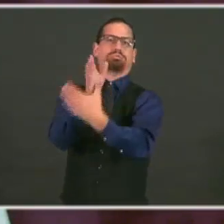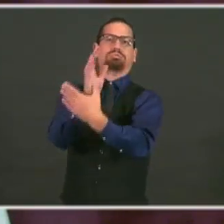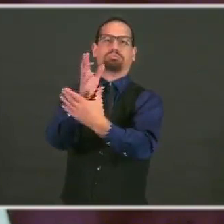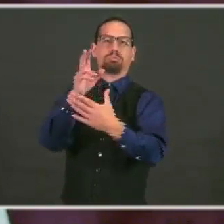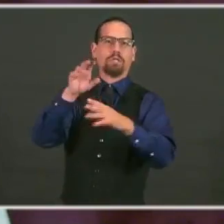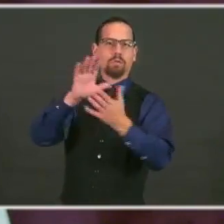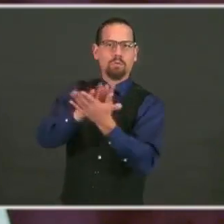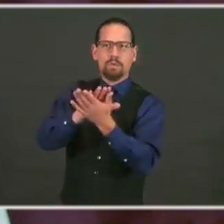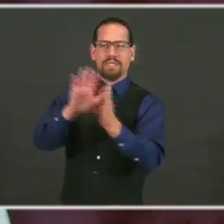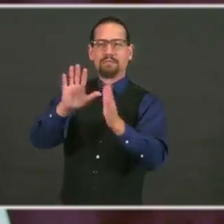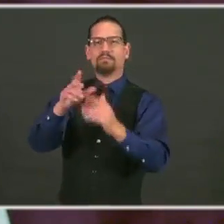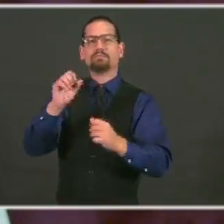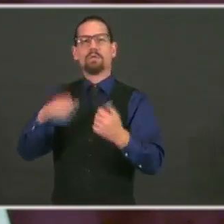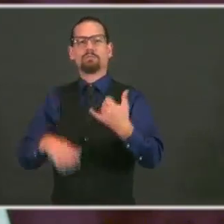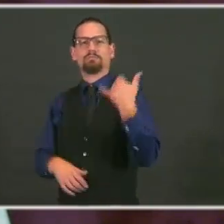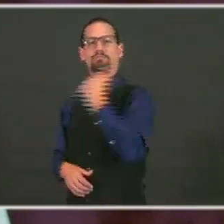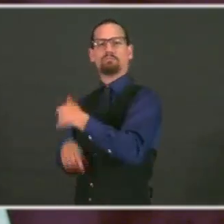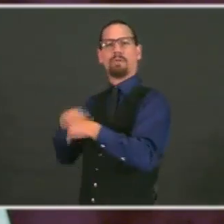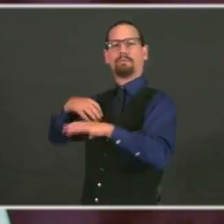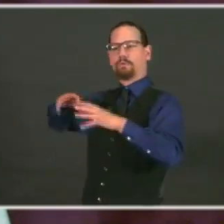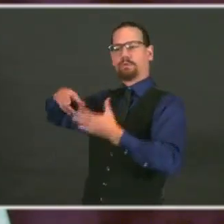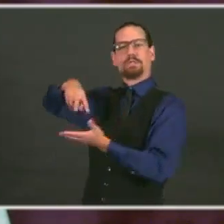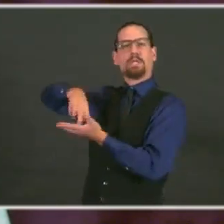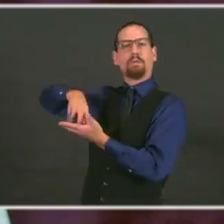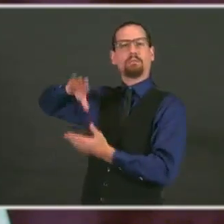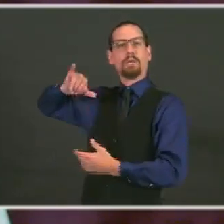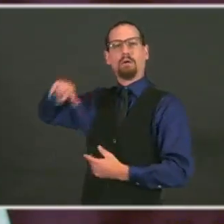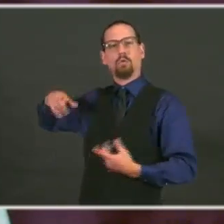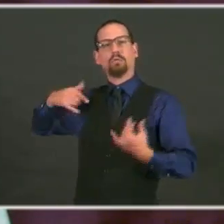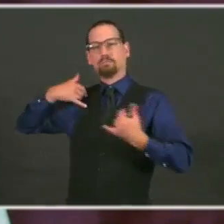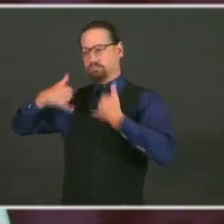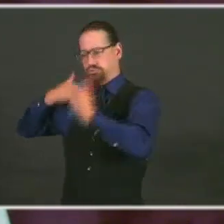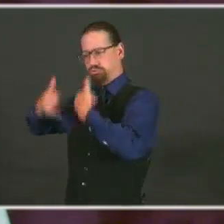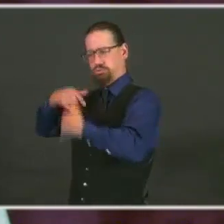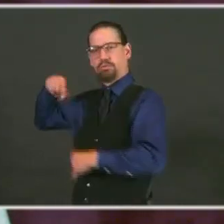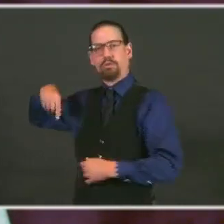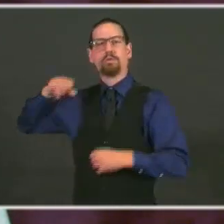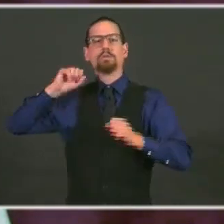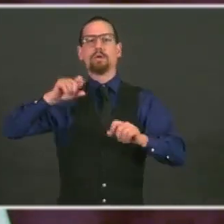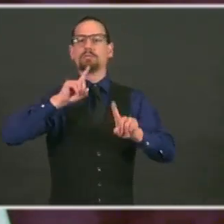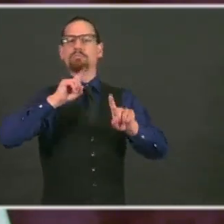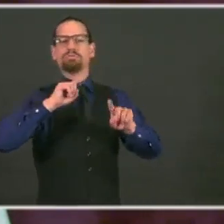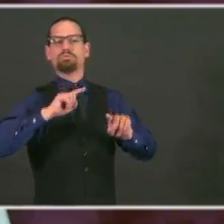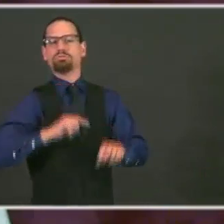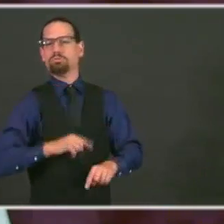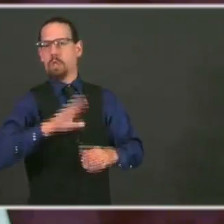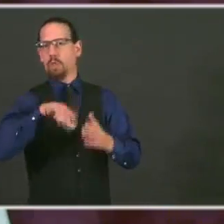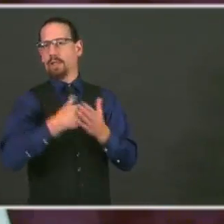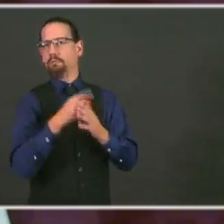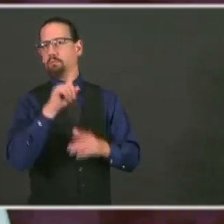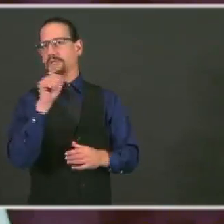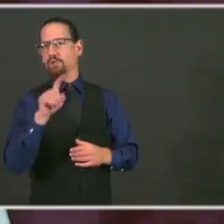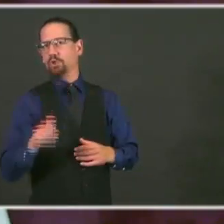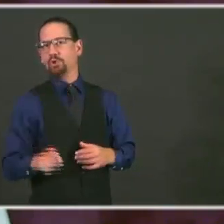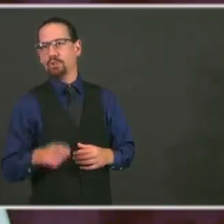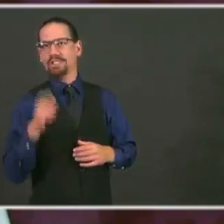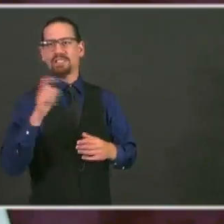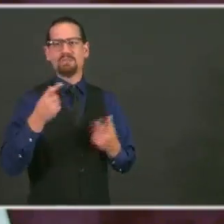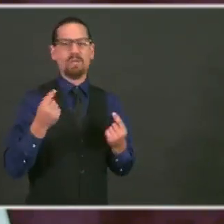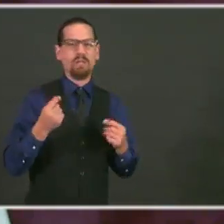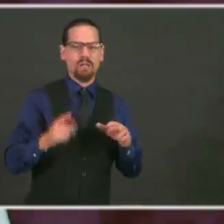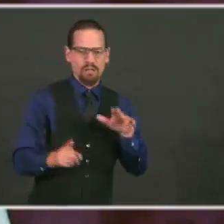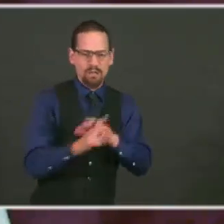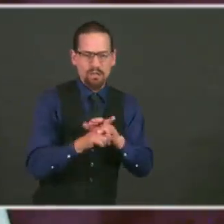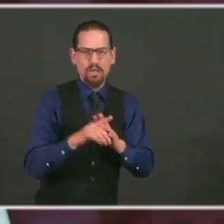asking for clarification, asking for seeking information. A lot of what do I do when, how do I